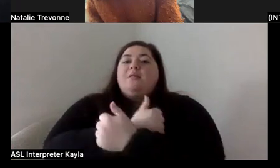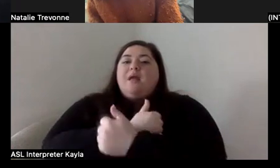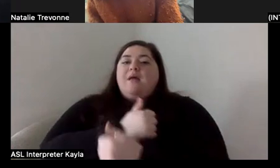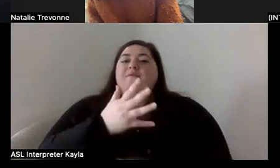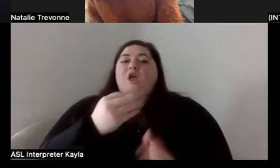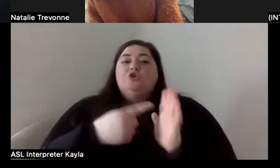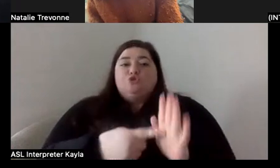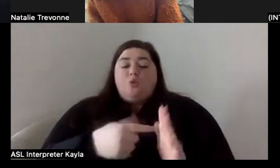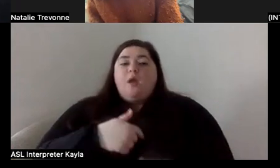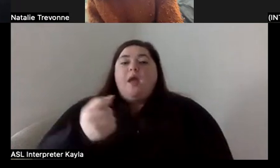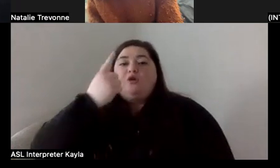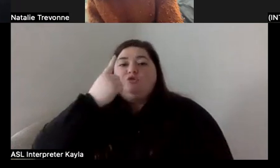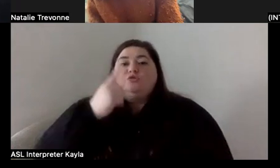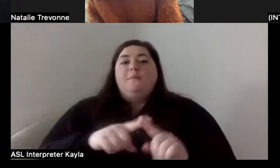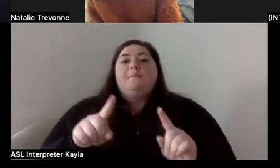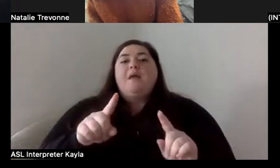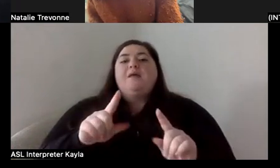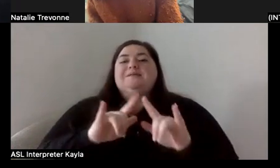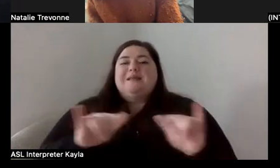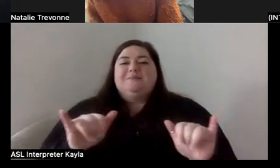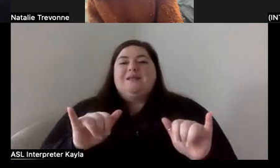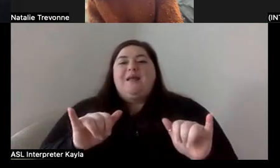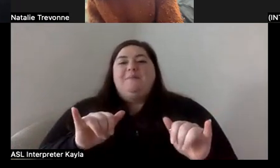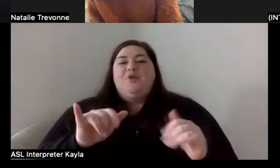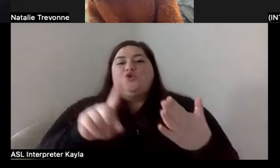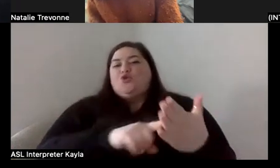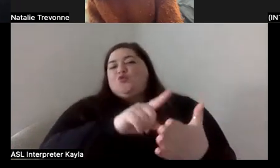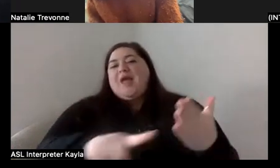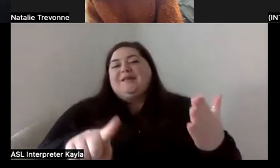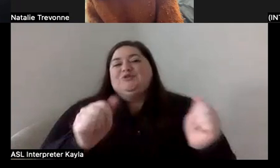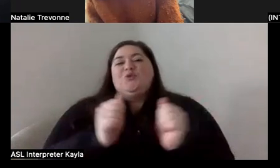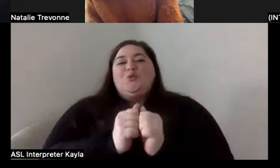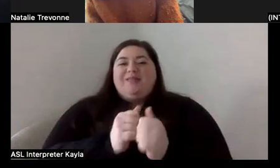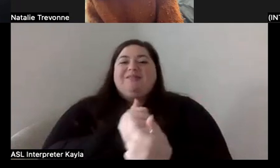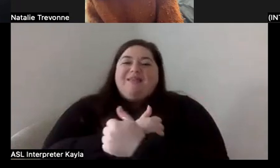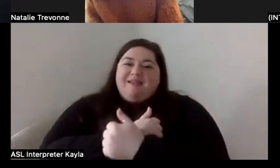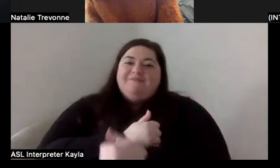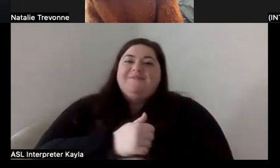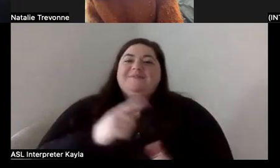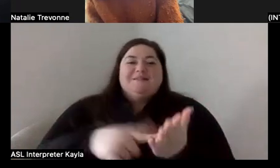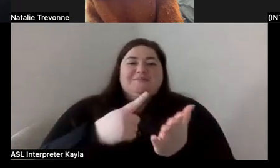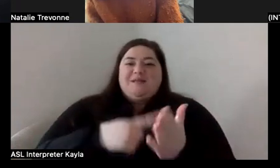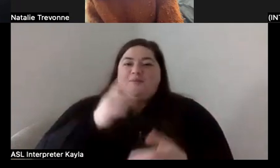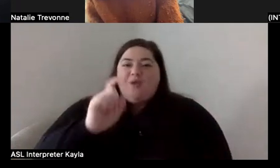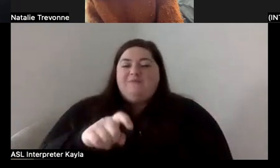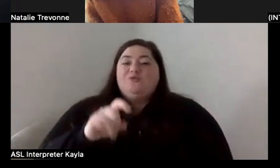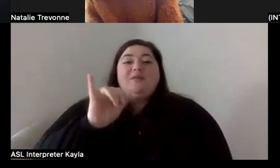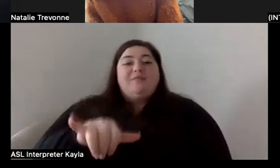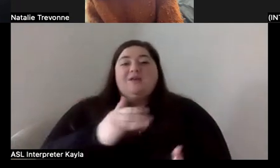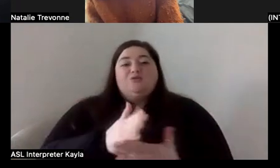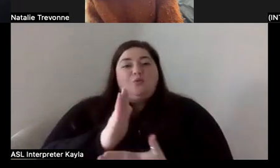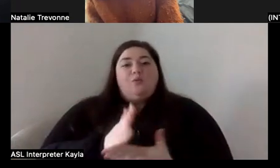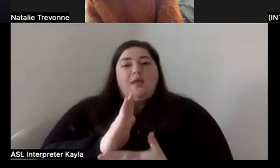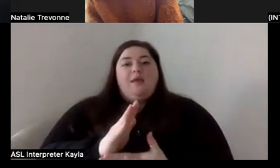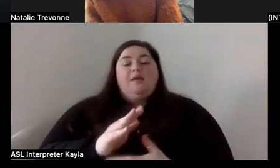understand, but also correct them with love. You know, sometimes you do have to correct people and that's okay. Like,